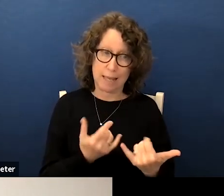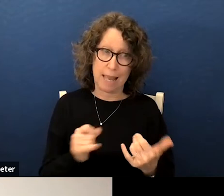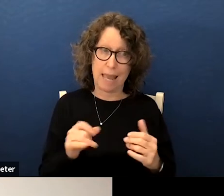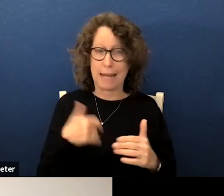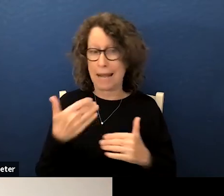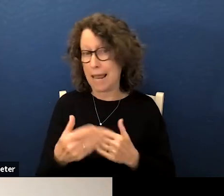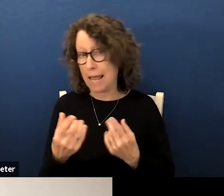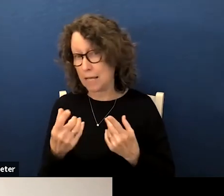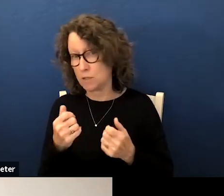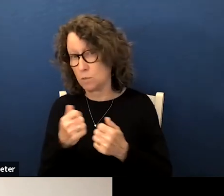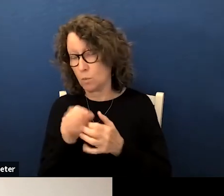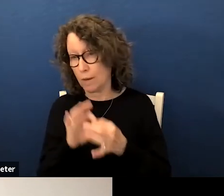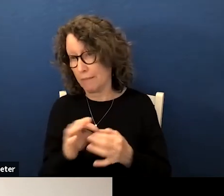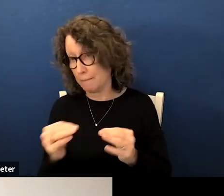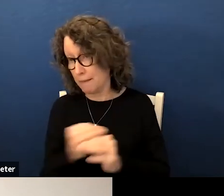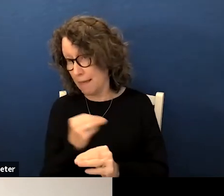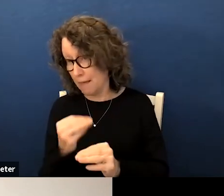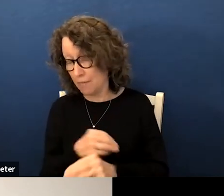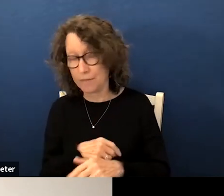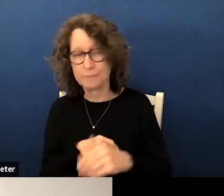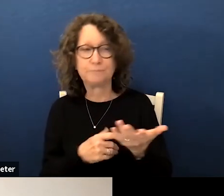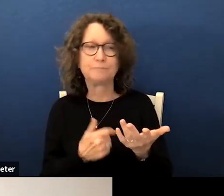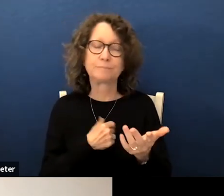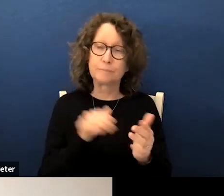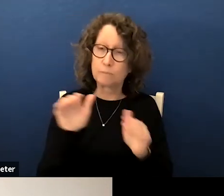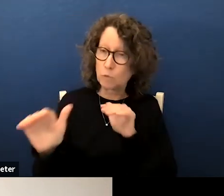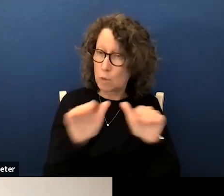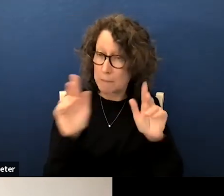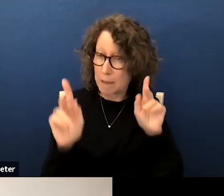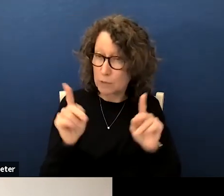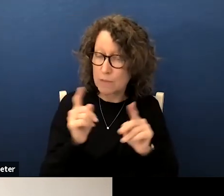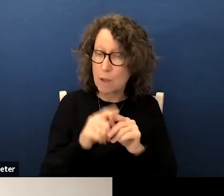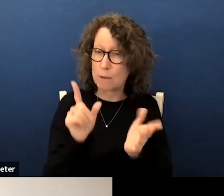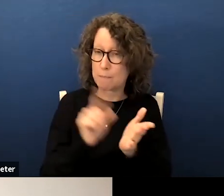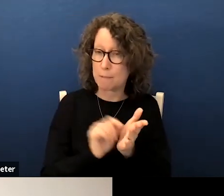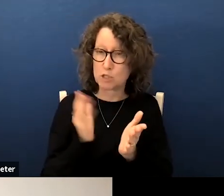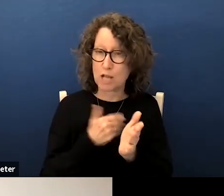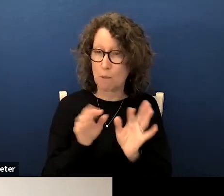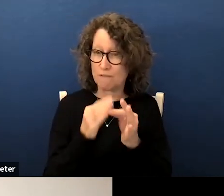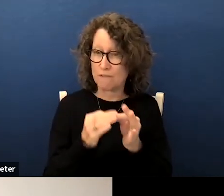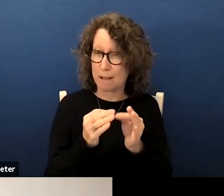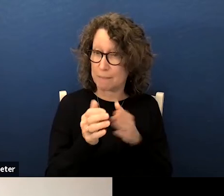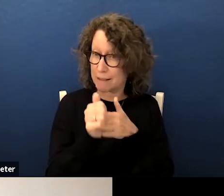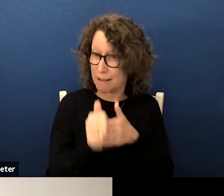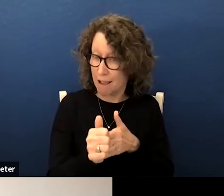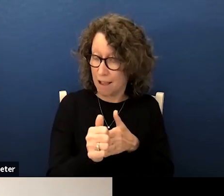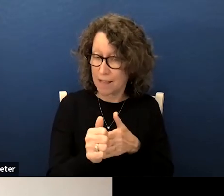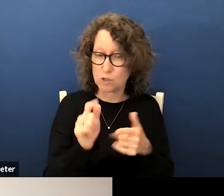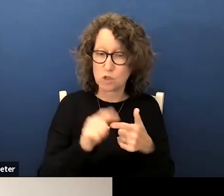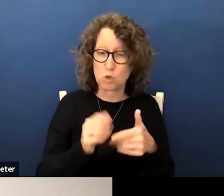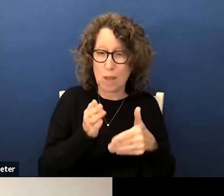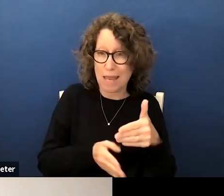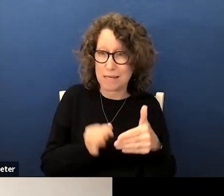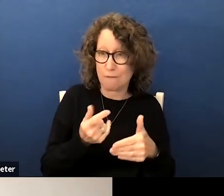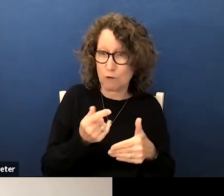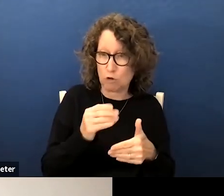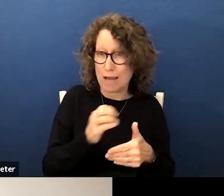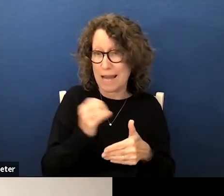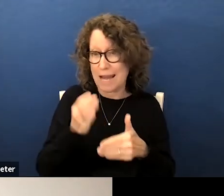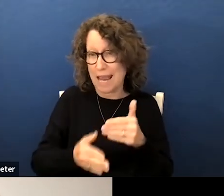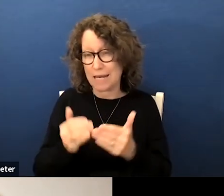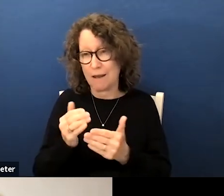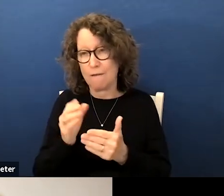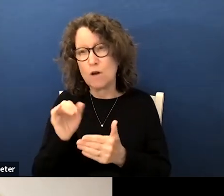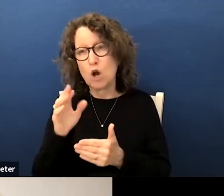next with respect to math I want to remind folks that we've published our family guides to end of grade and end of course